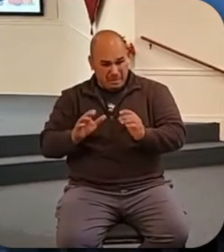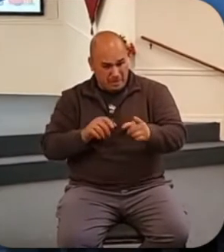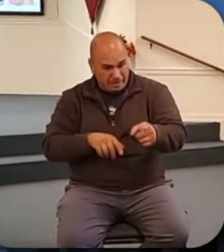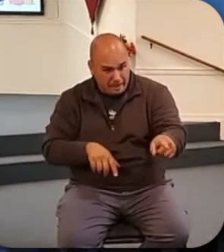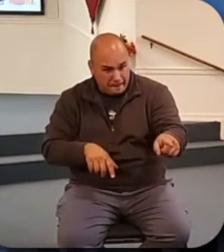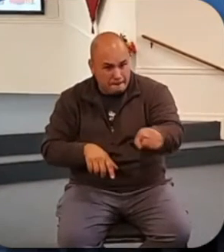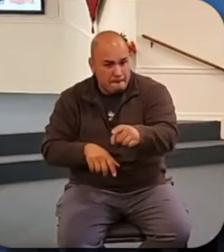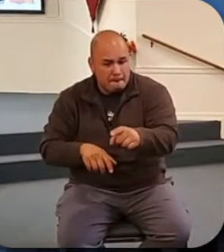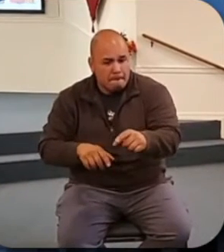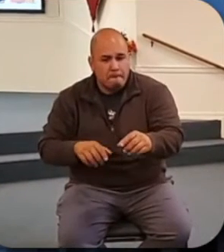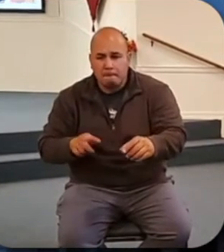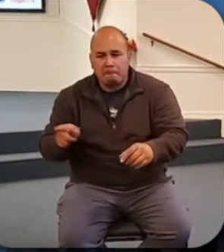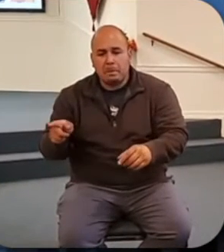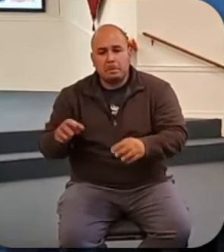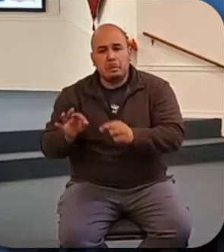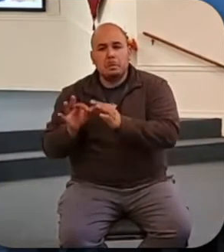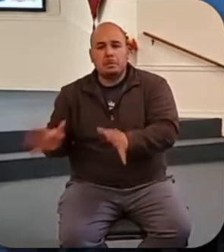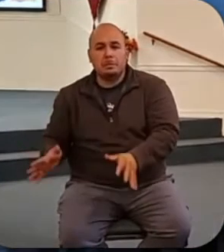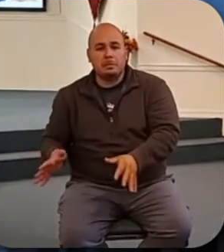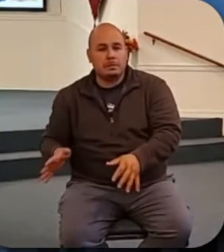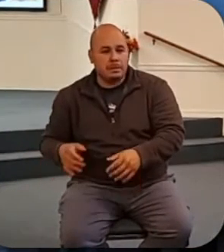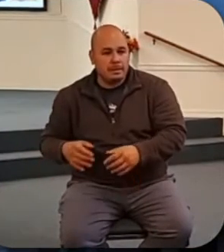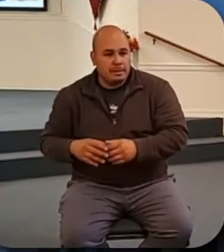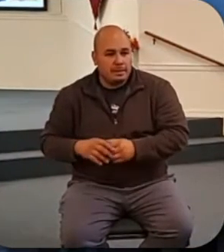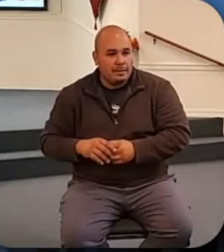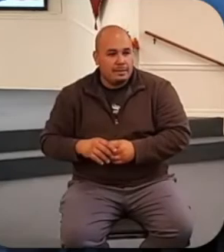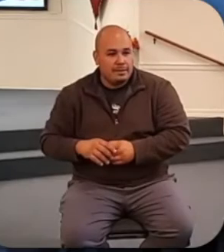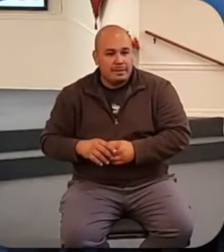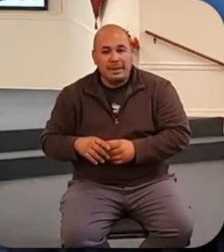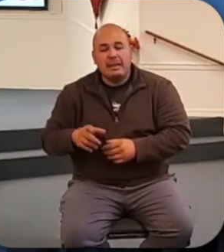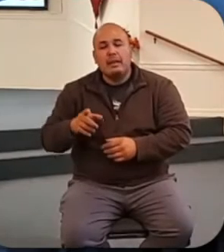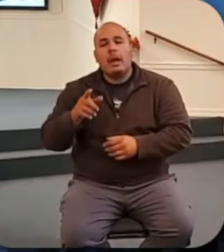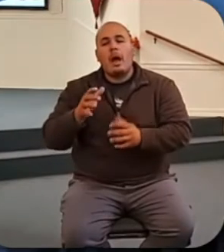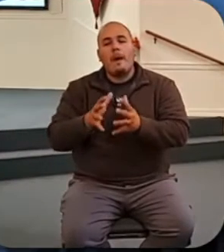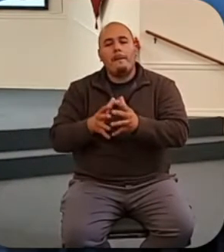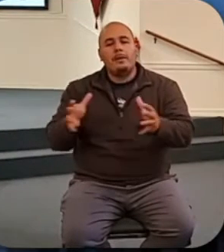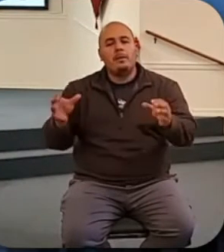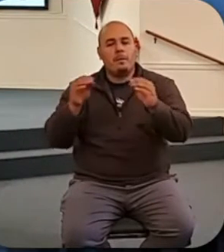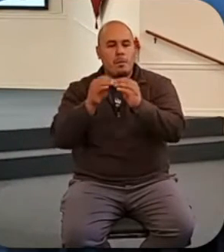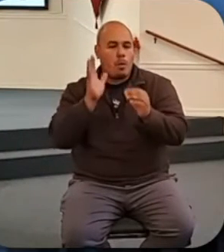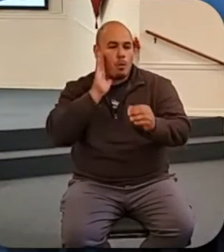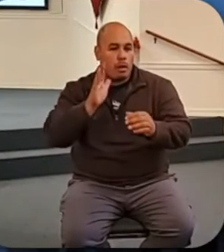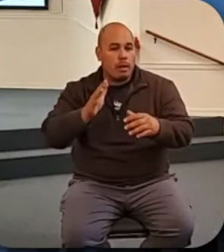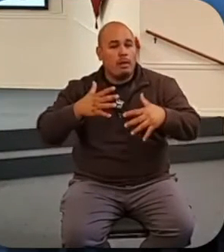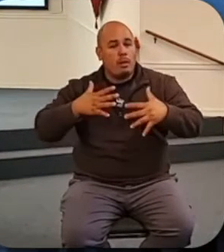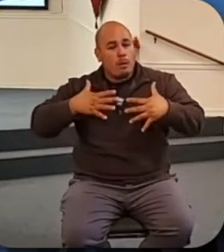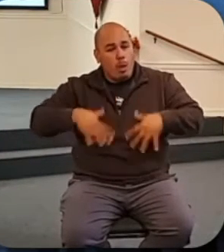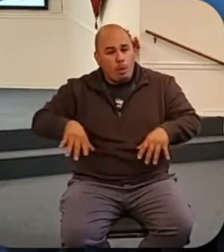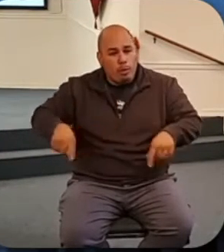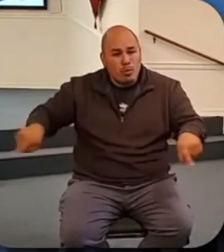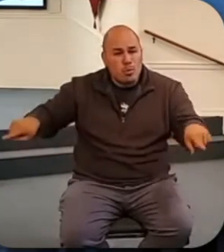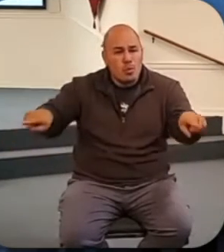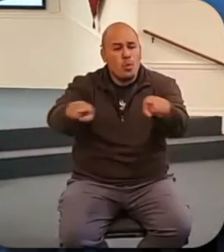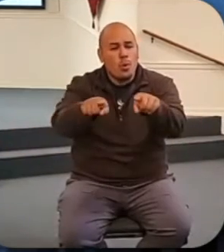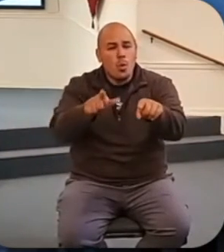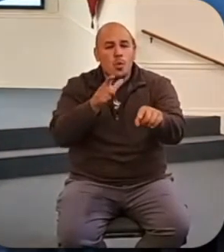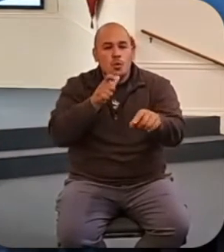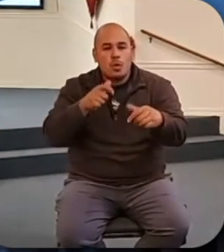God clothes the grass of the field, how much more will he clothe you, you of little faith? And you hear Jesus